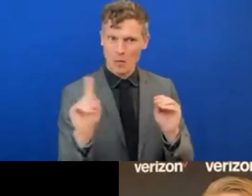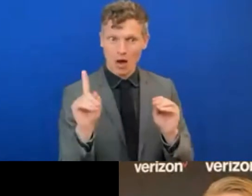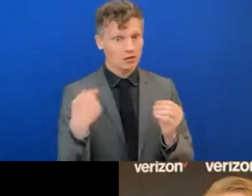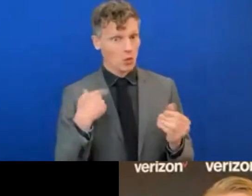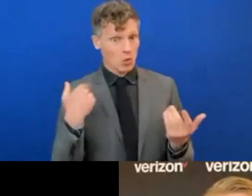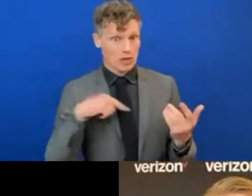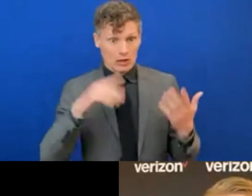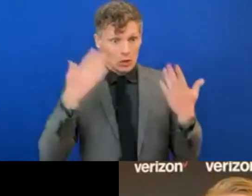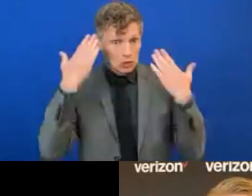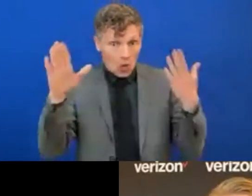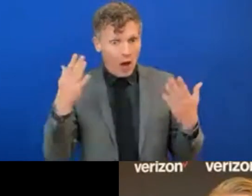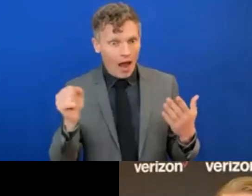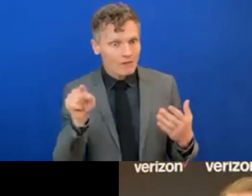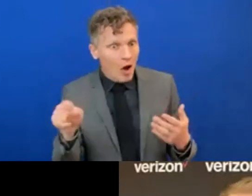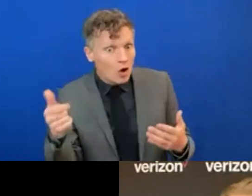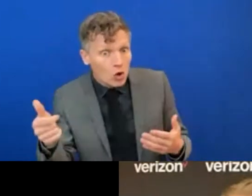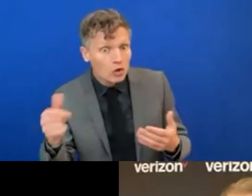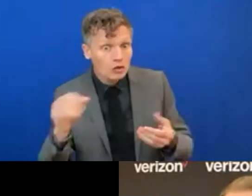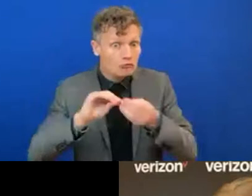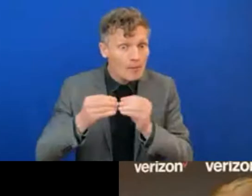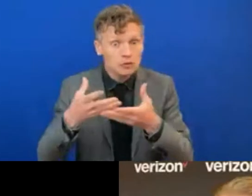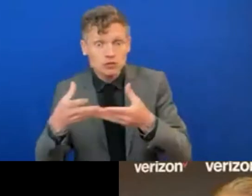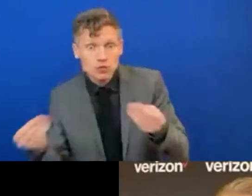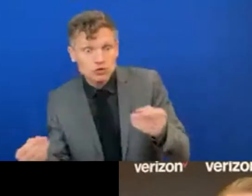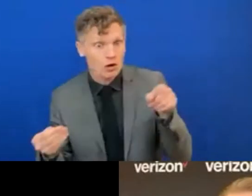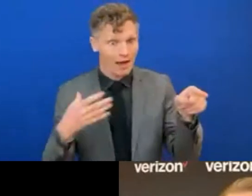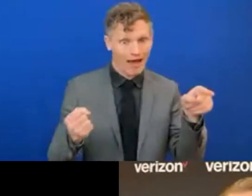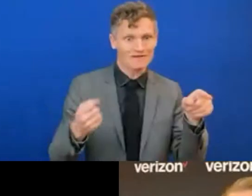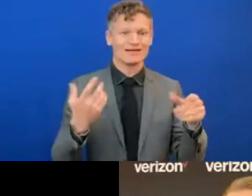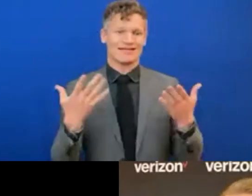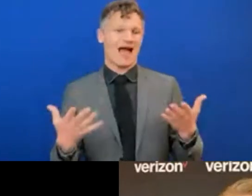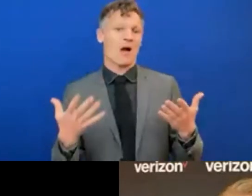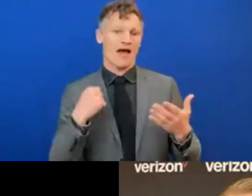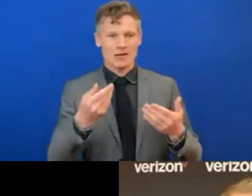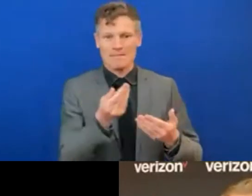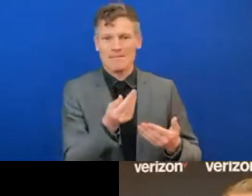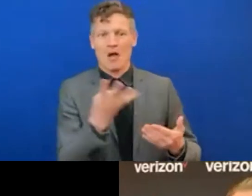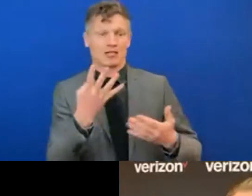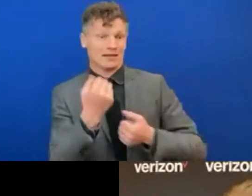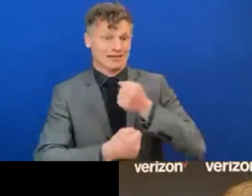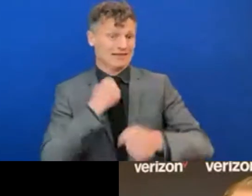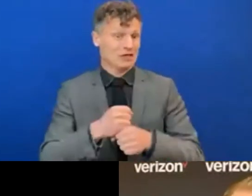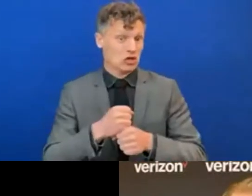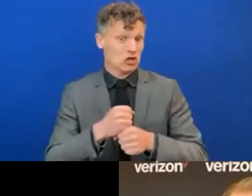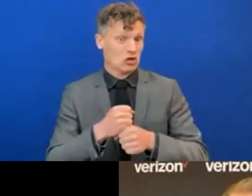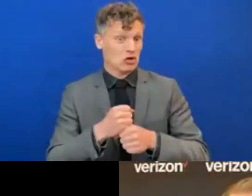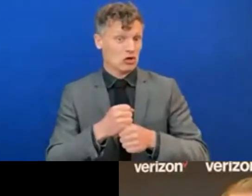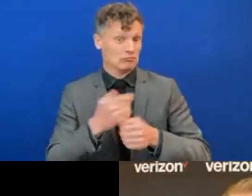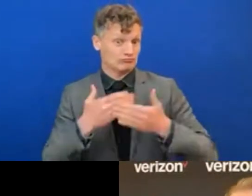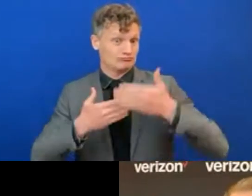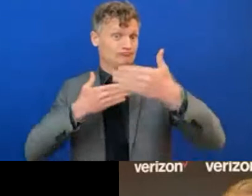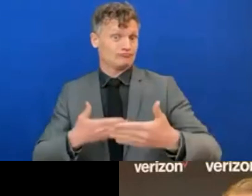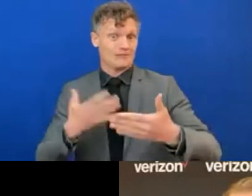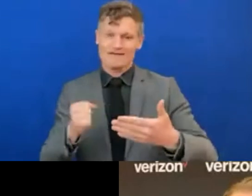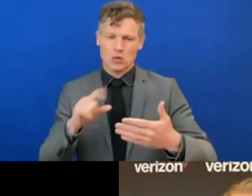and how we can do it. So that's what we're doing. We have a multi-year program that's going to go over seven years. have put up tough targets for ourselves